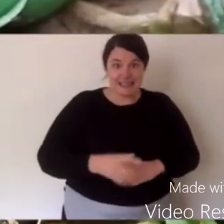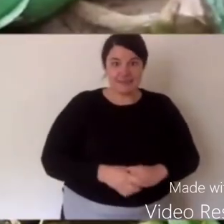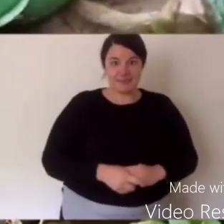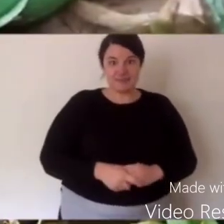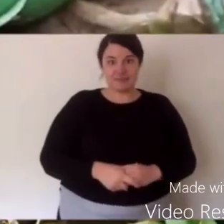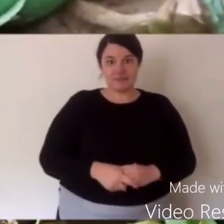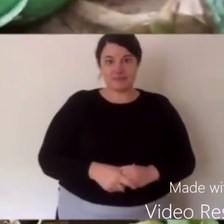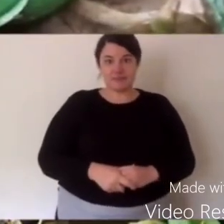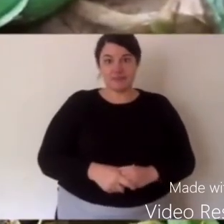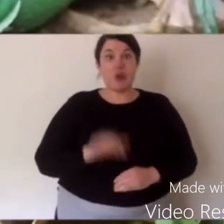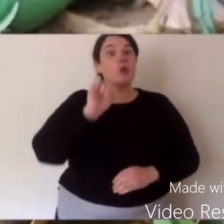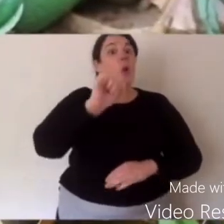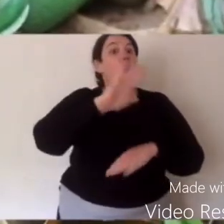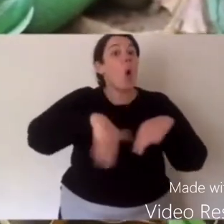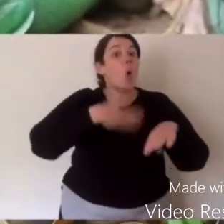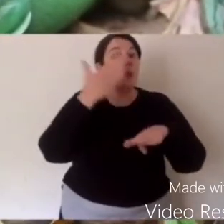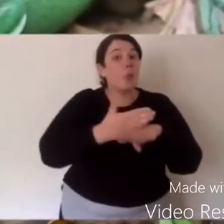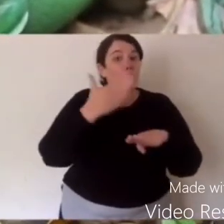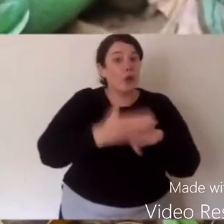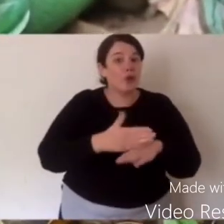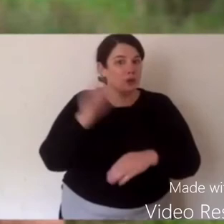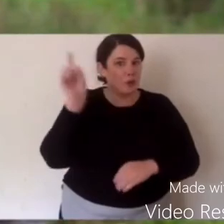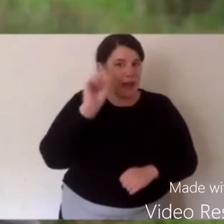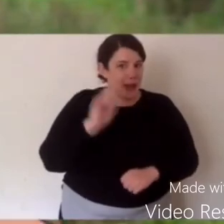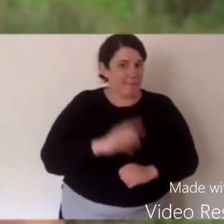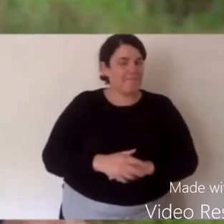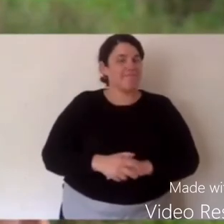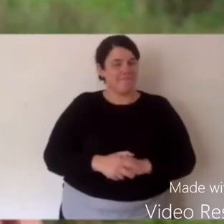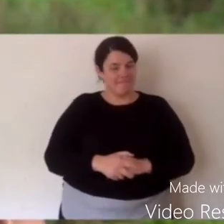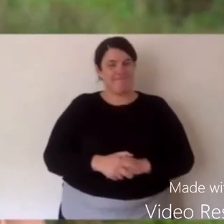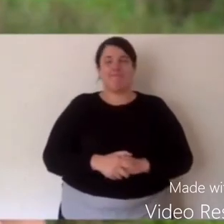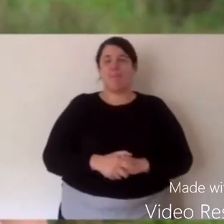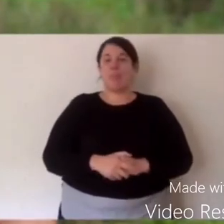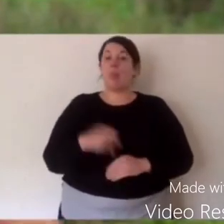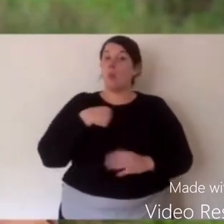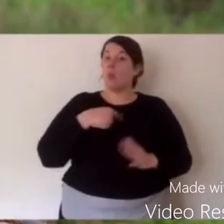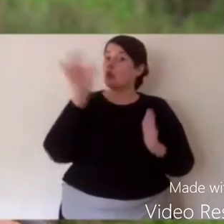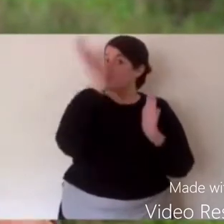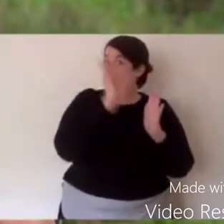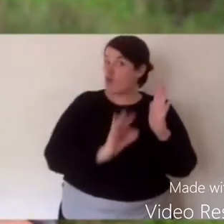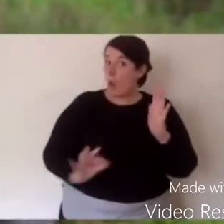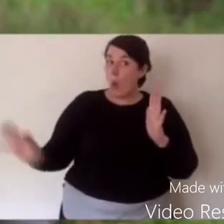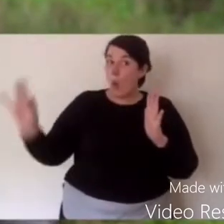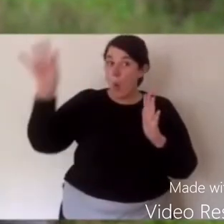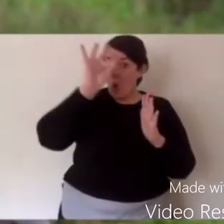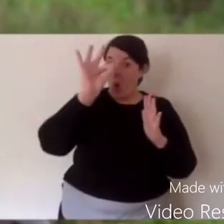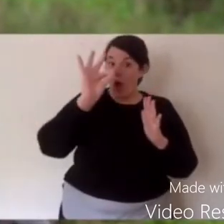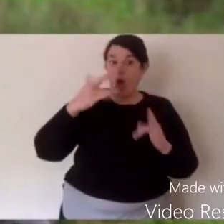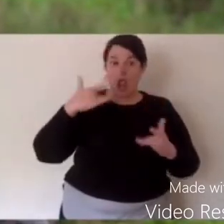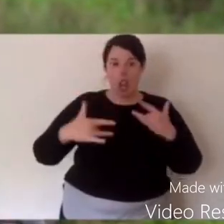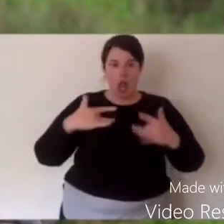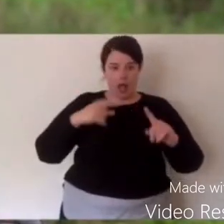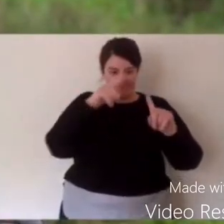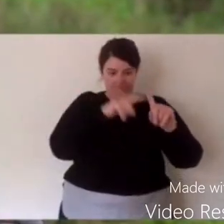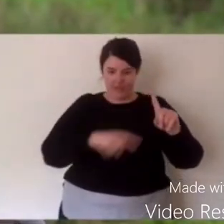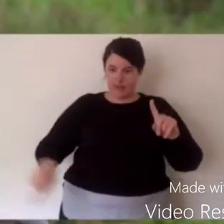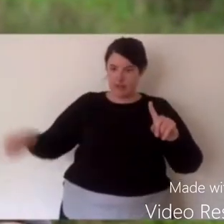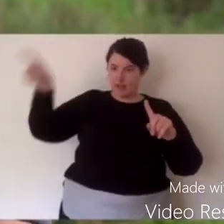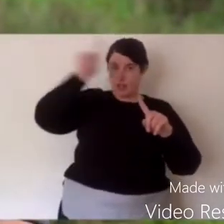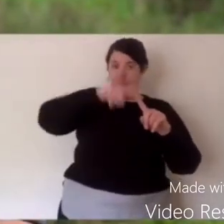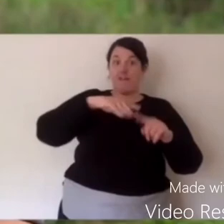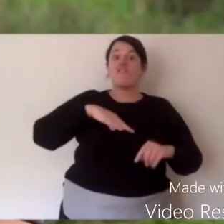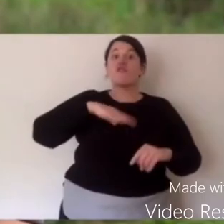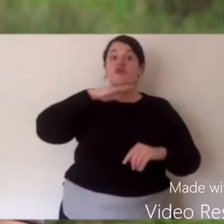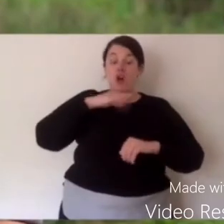avoid those threats. Some homework for you today. I want you to draw for me a life cycle